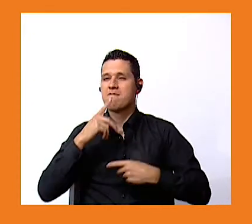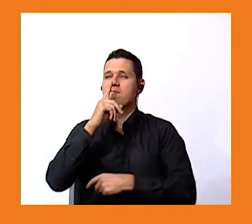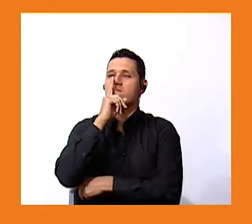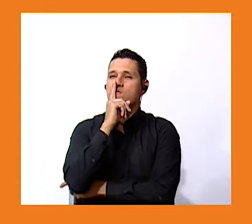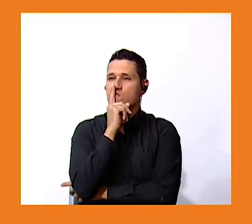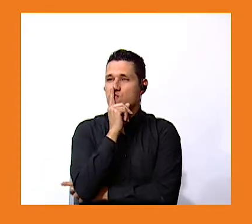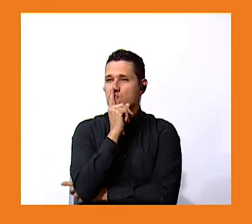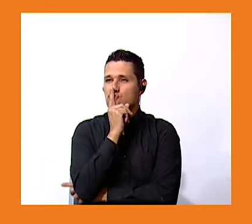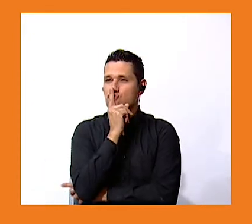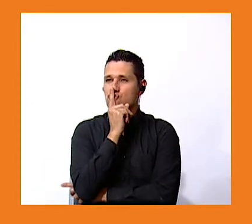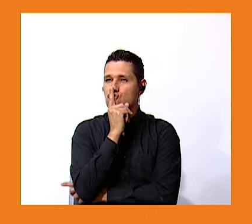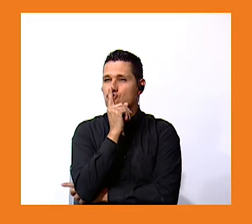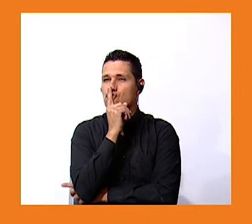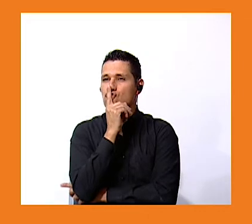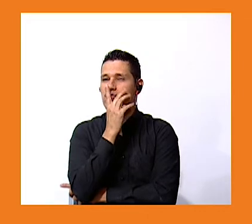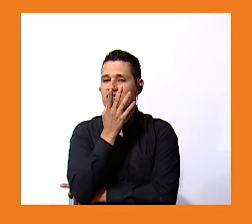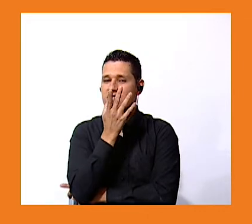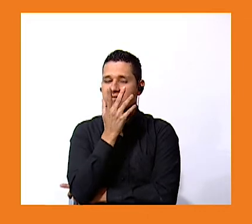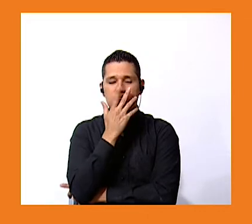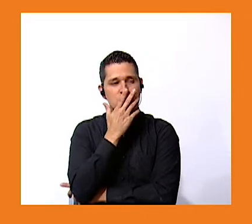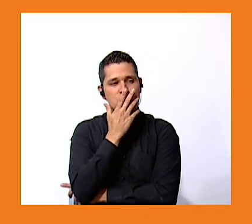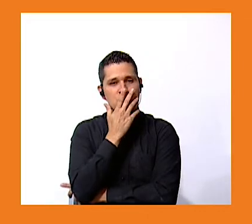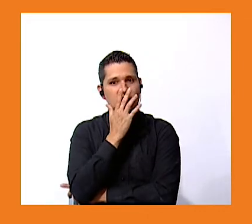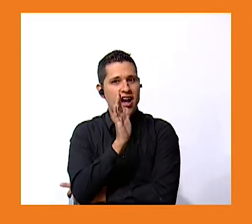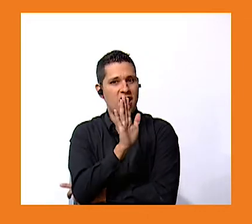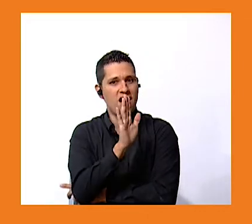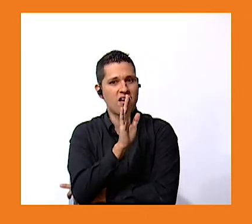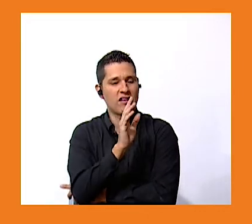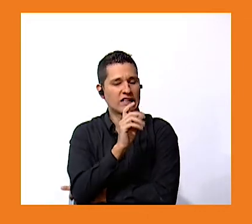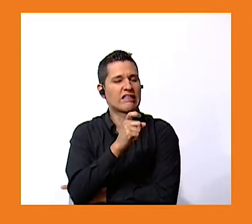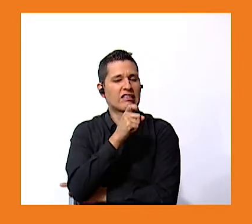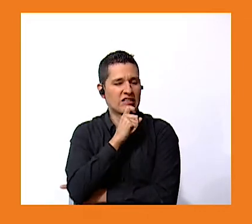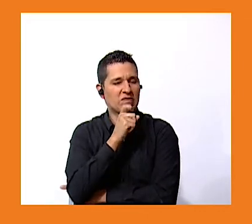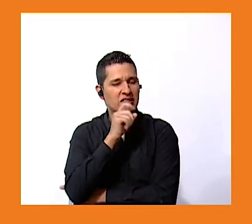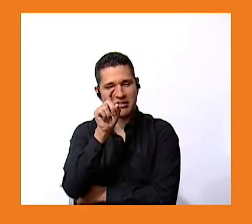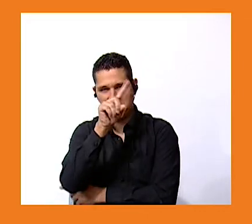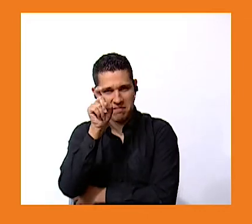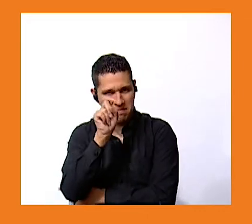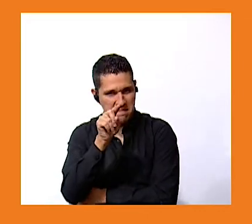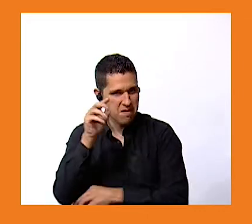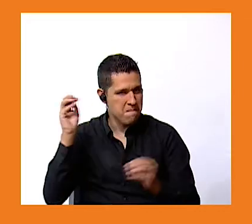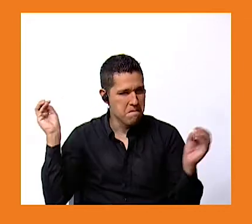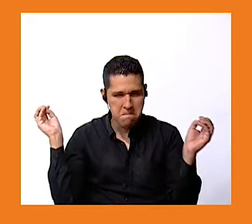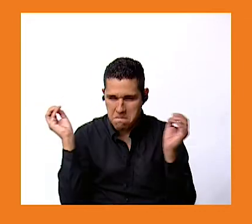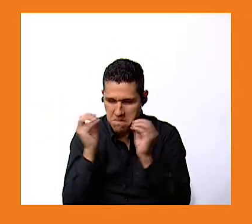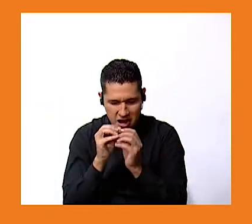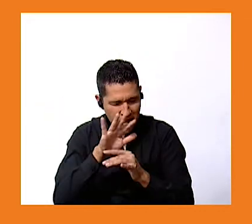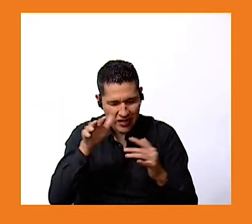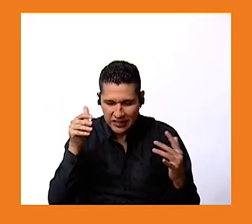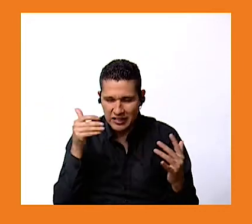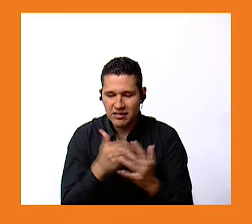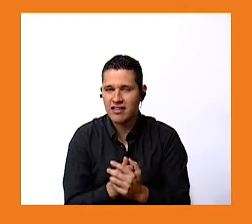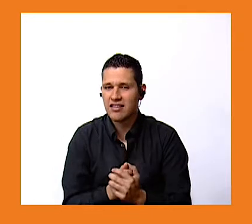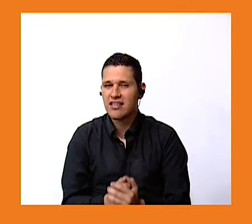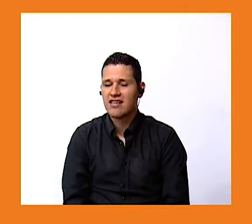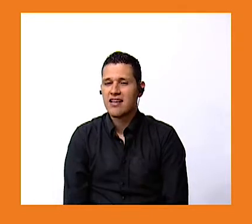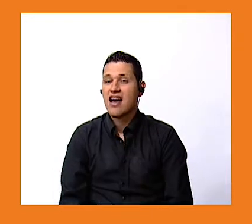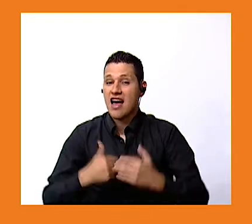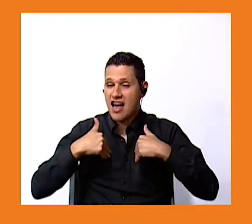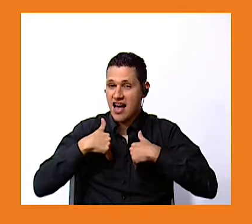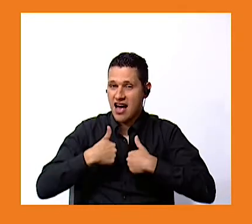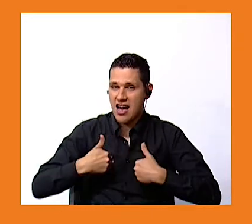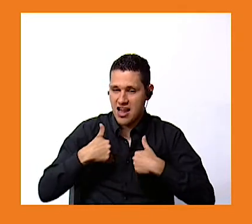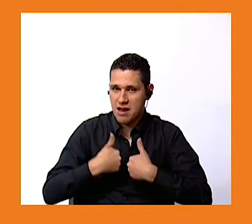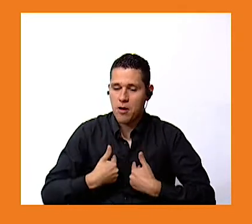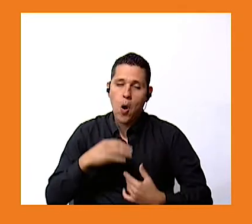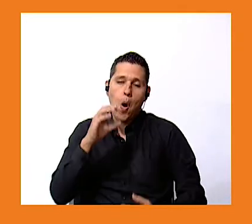correct and the most difficult question what animal or